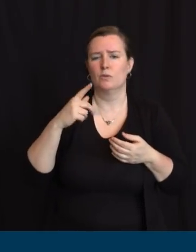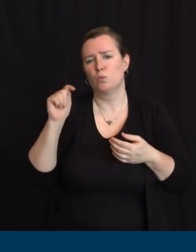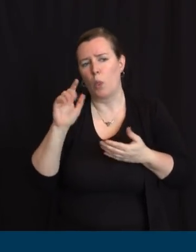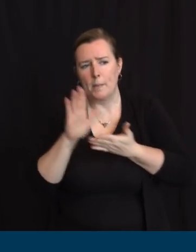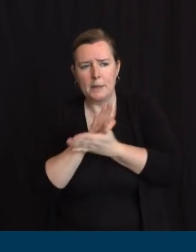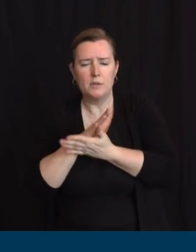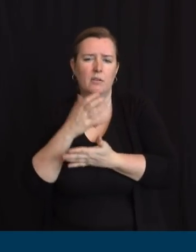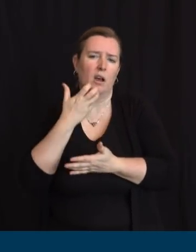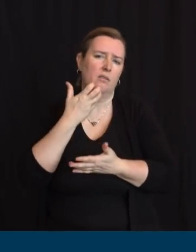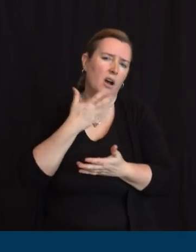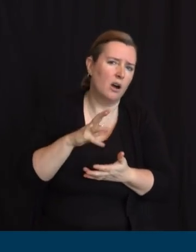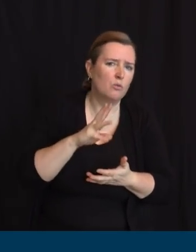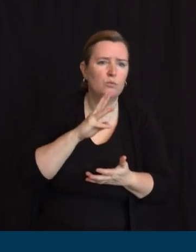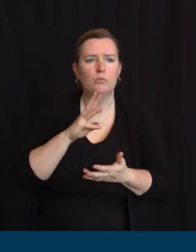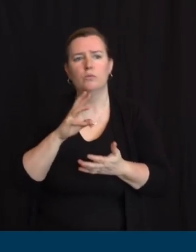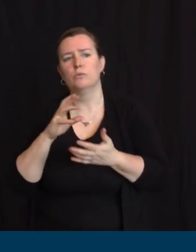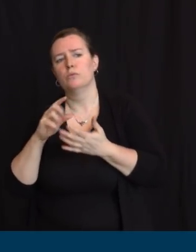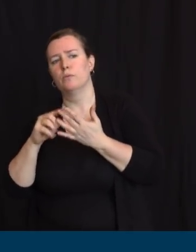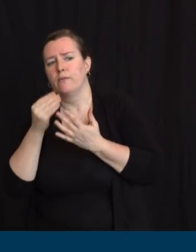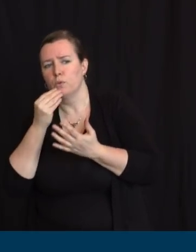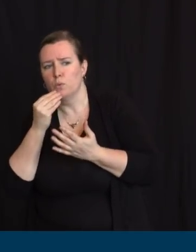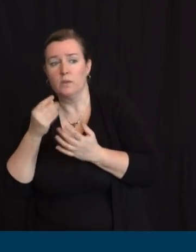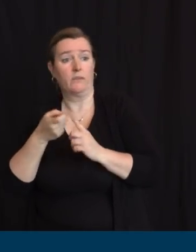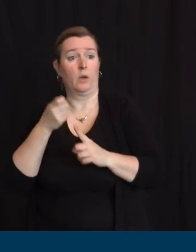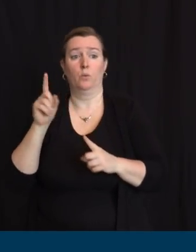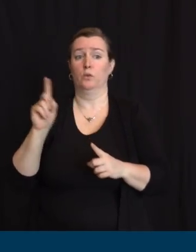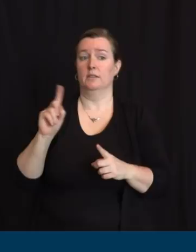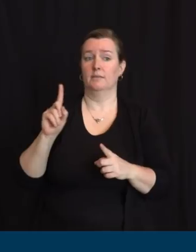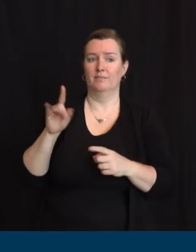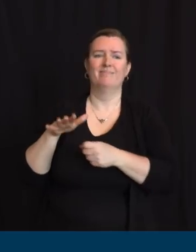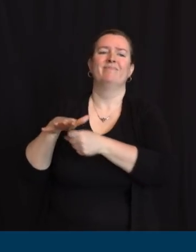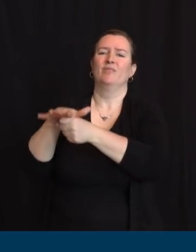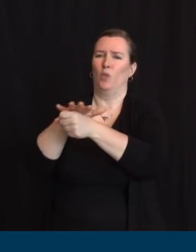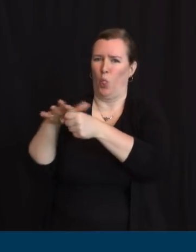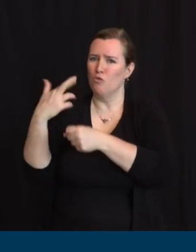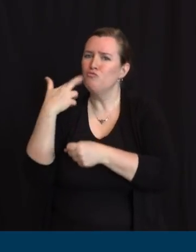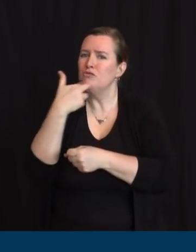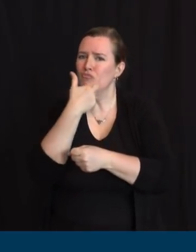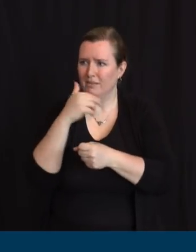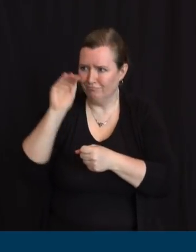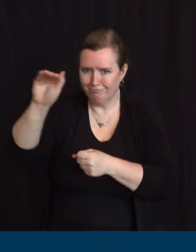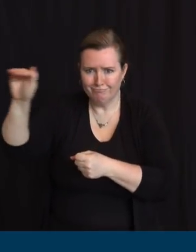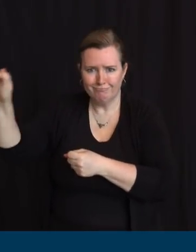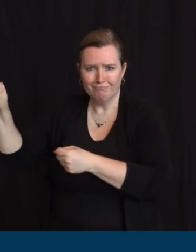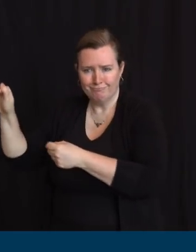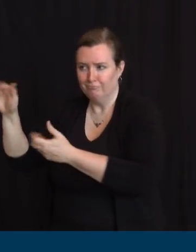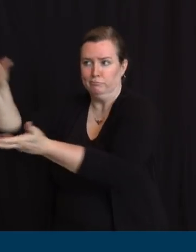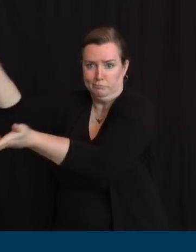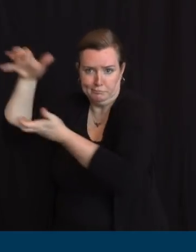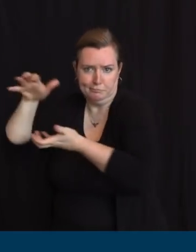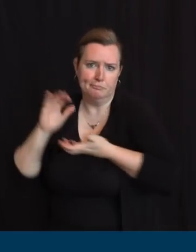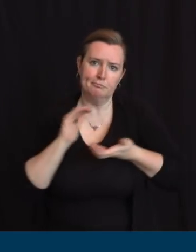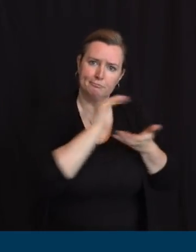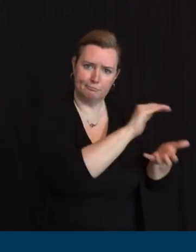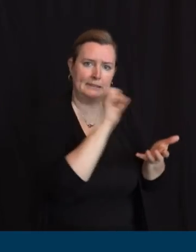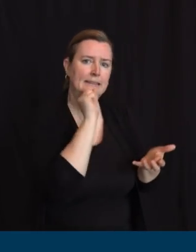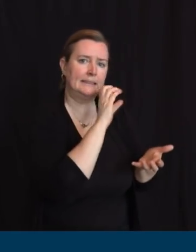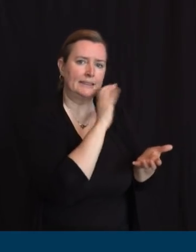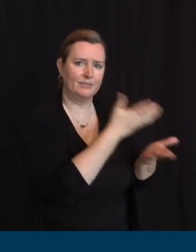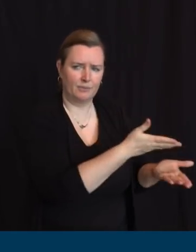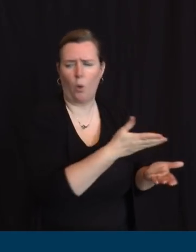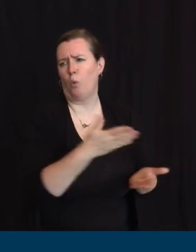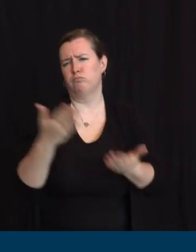sourced, by the way, from local restaurants who are also stepping up. So to Zelly and every member of North Jersey Mutual Aid,